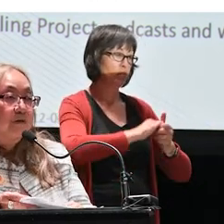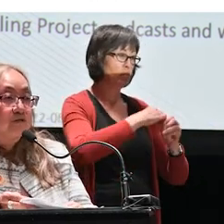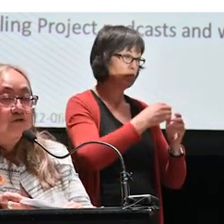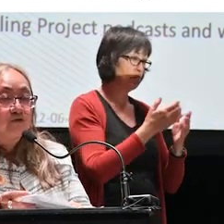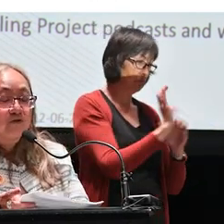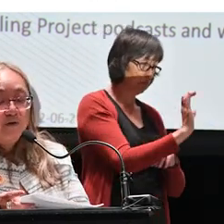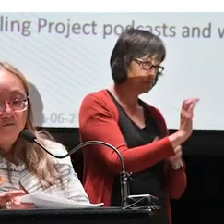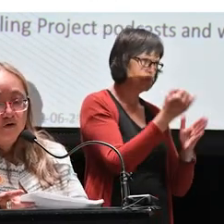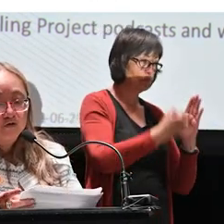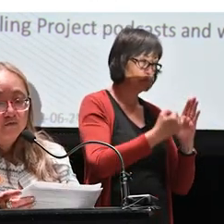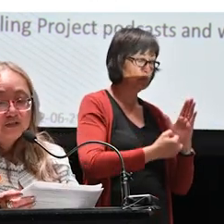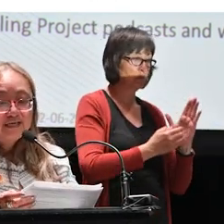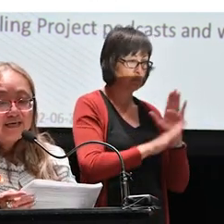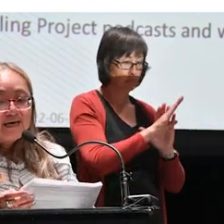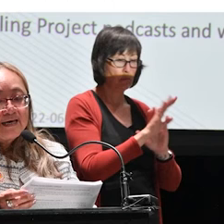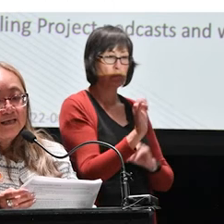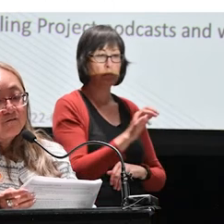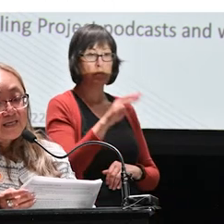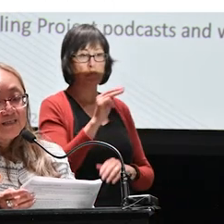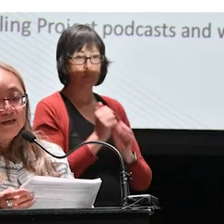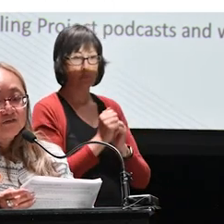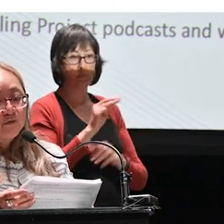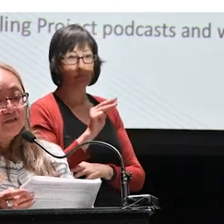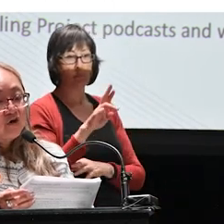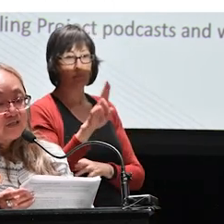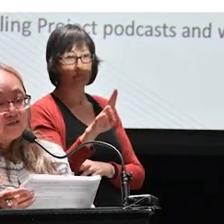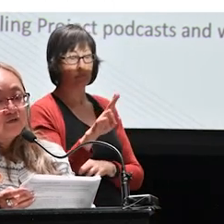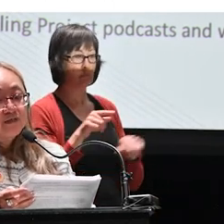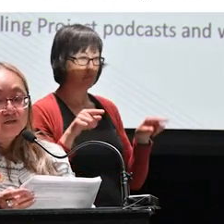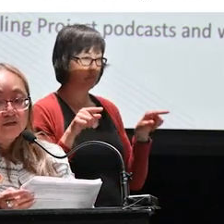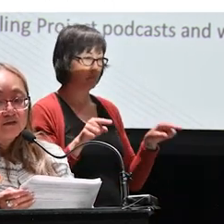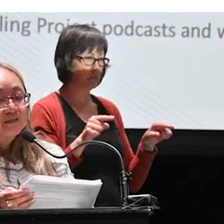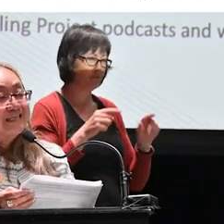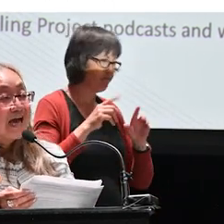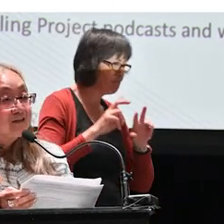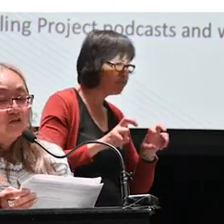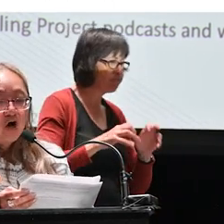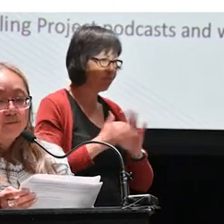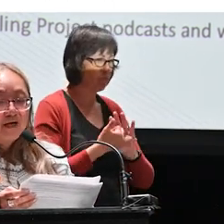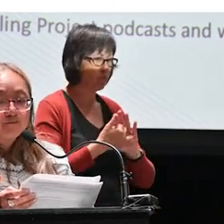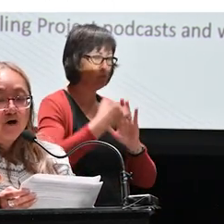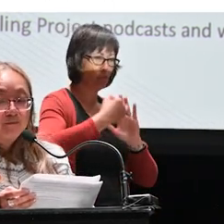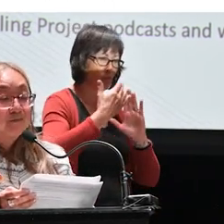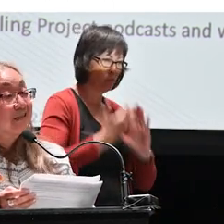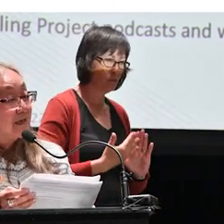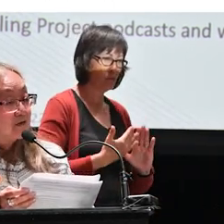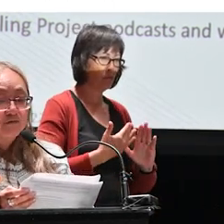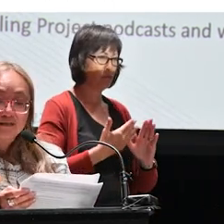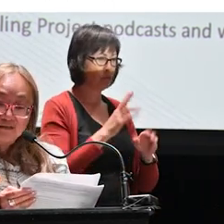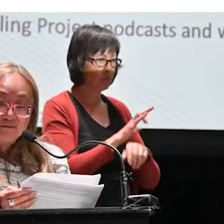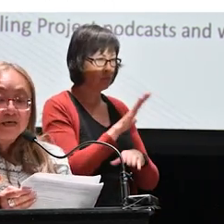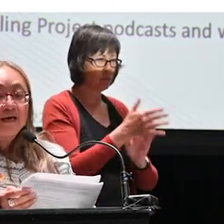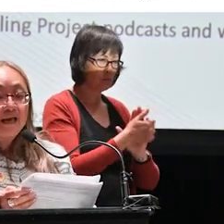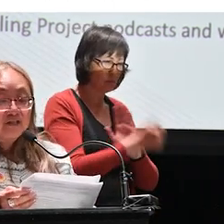Changemaker Studio at Mont Royal University. And it investigates the ways artists use their skills to tackle complex problems like